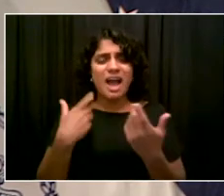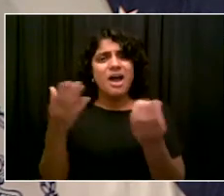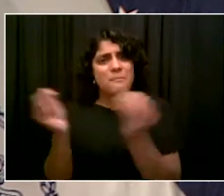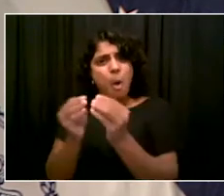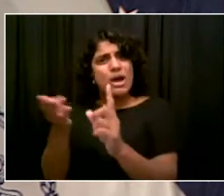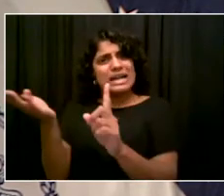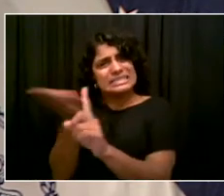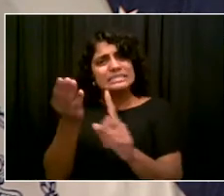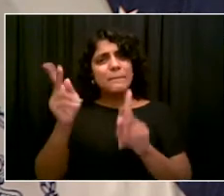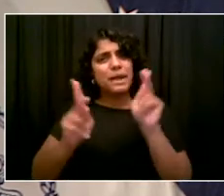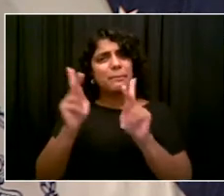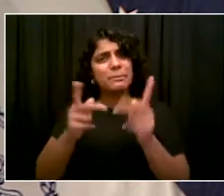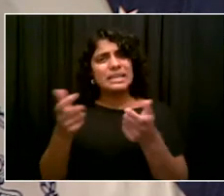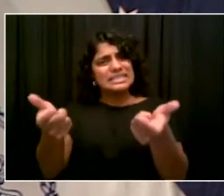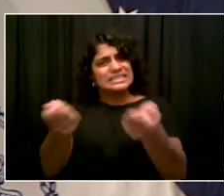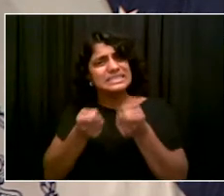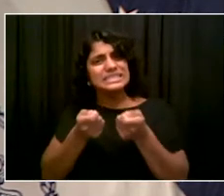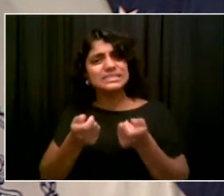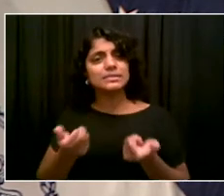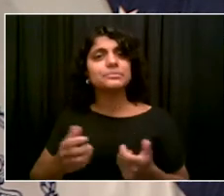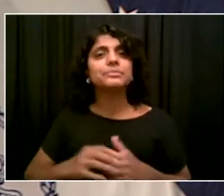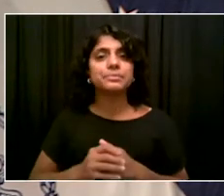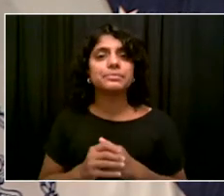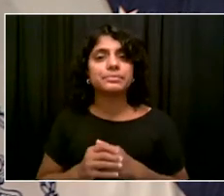Dr. Katz, then Dr. Choksi.